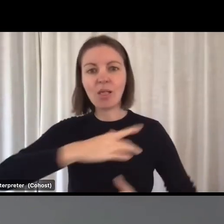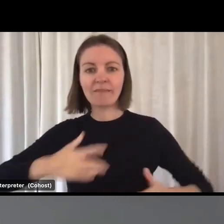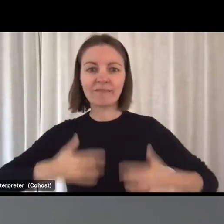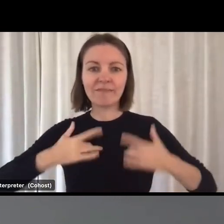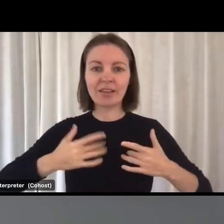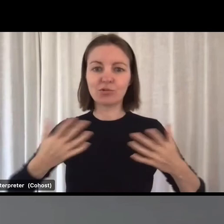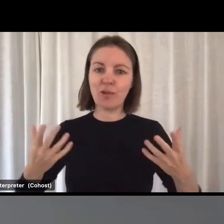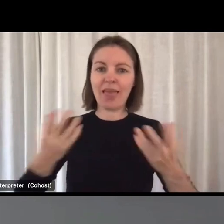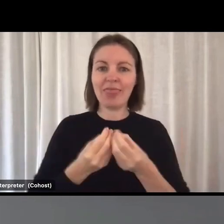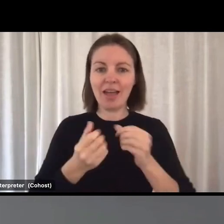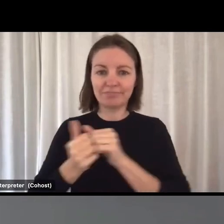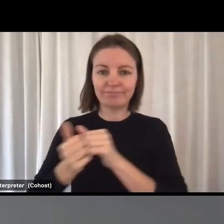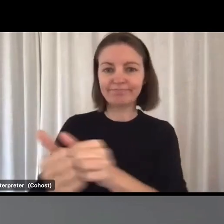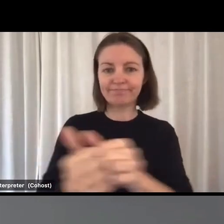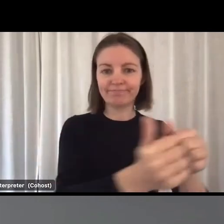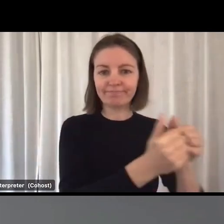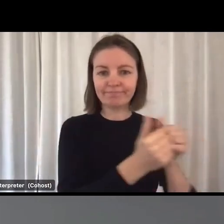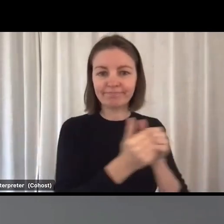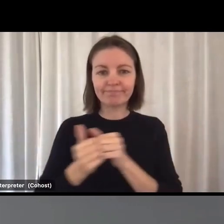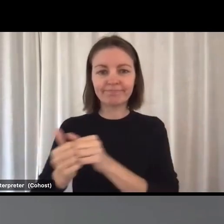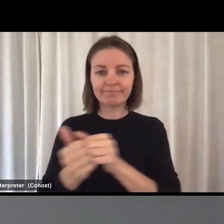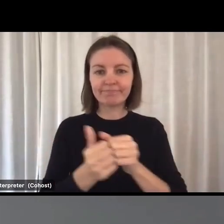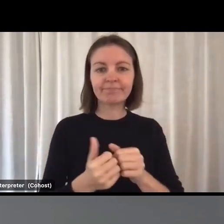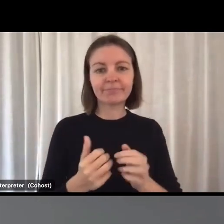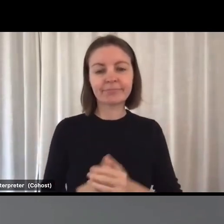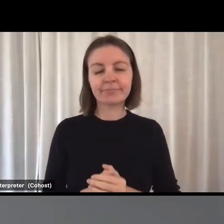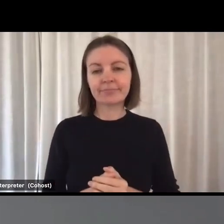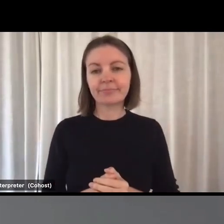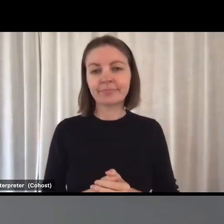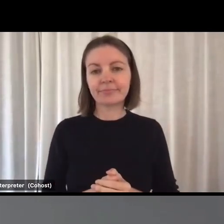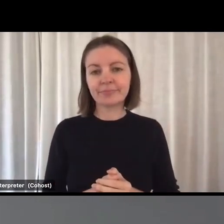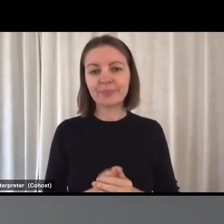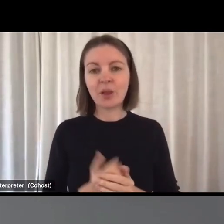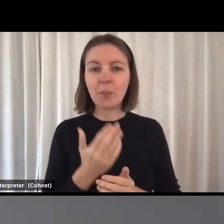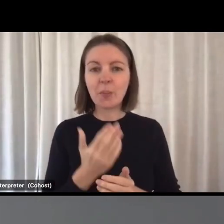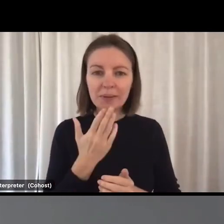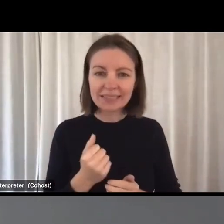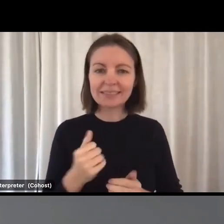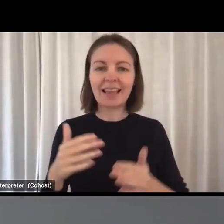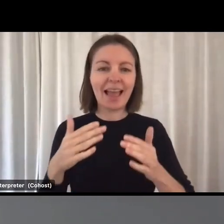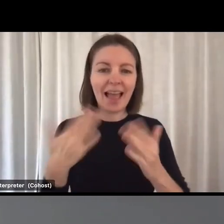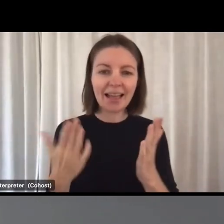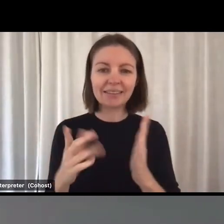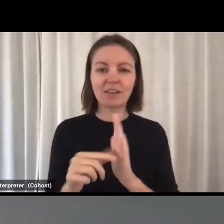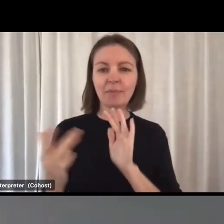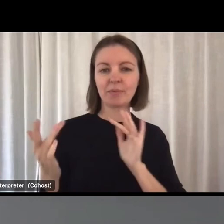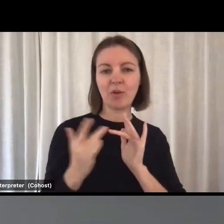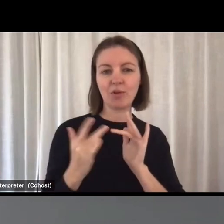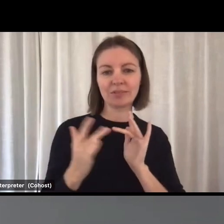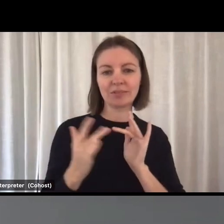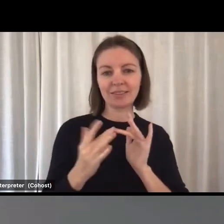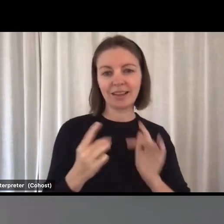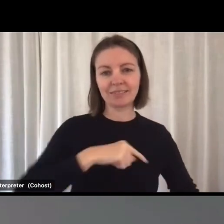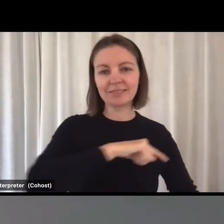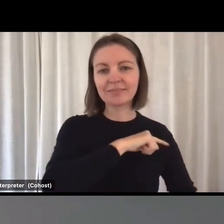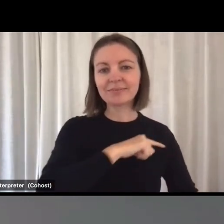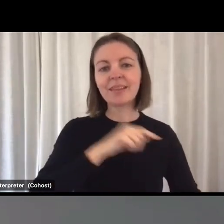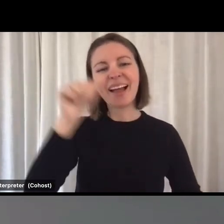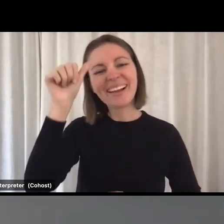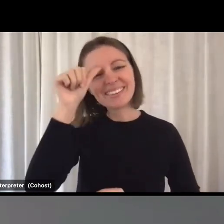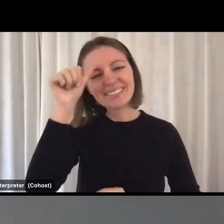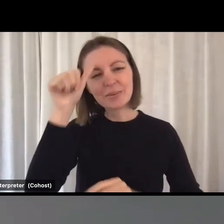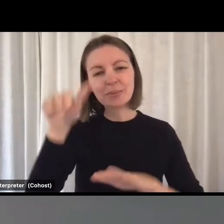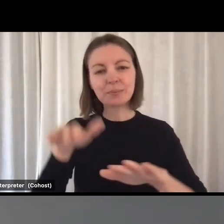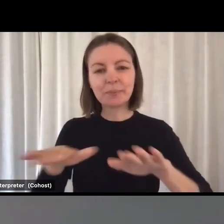this together. And so I want to encourage you to reach out. I know people are busy and it's hard to get